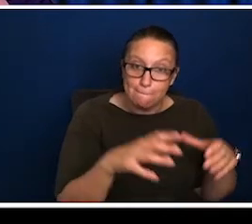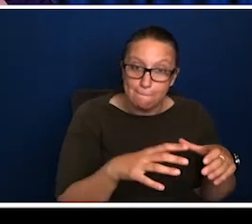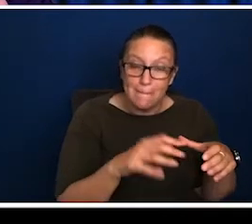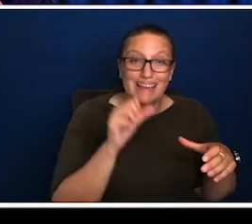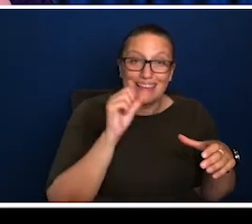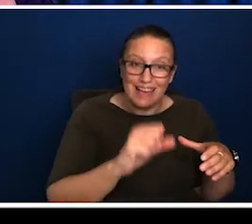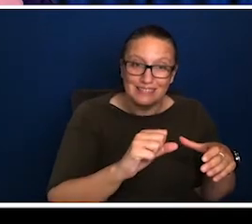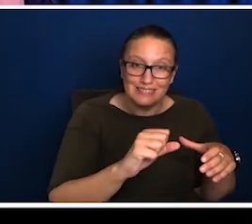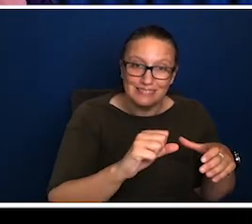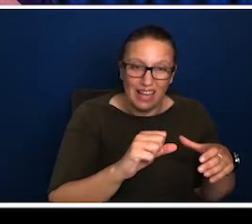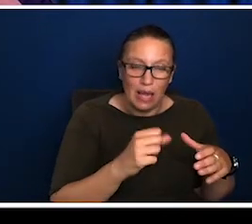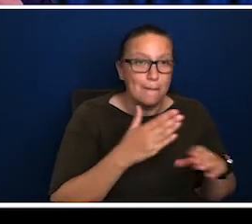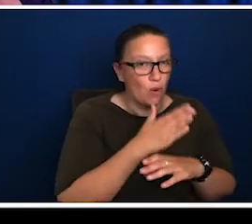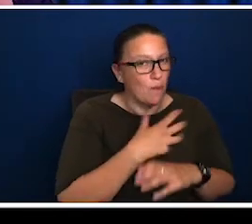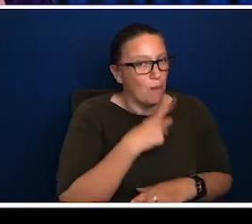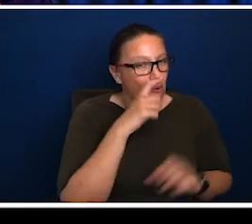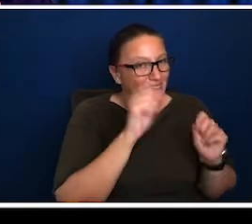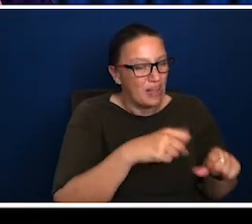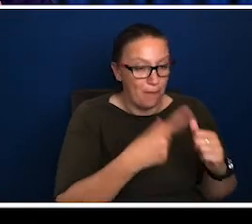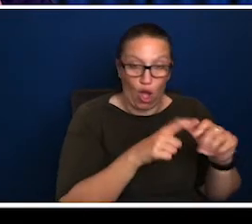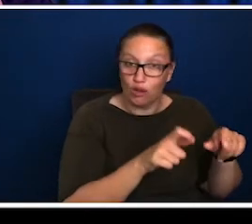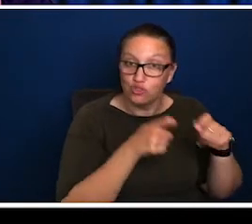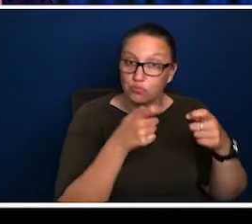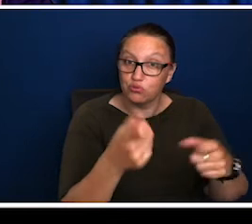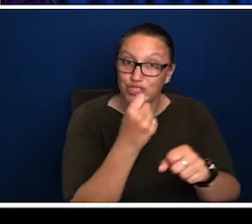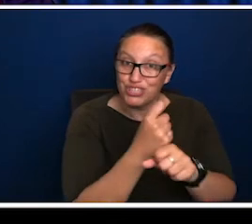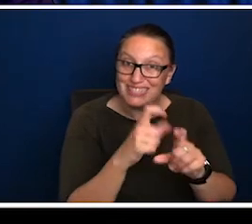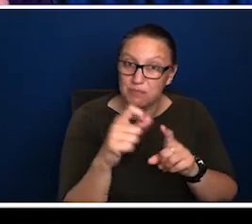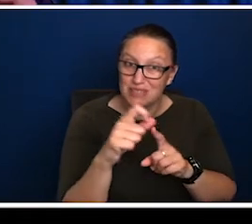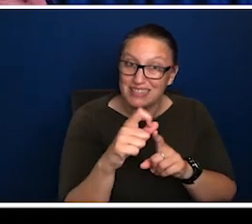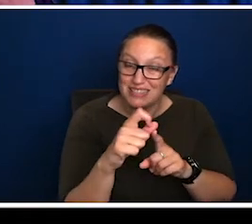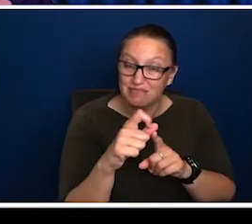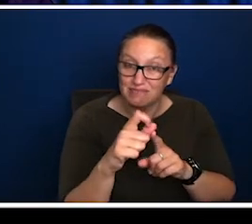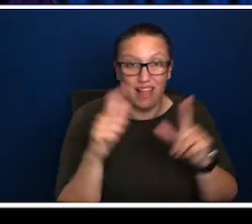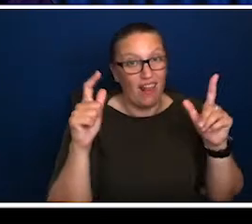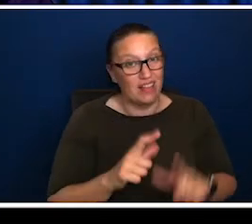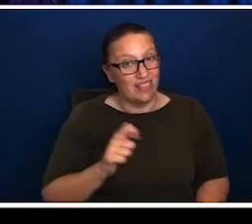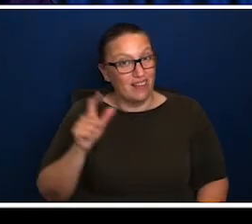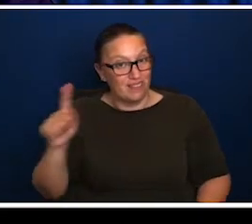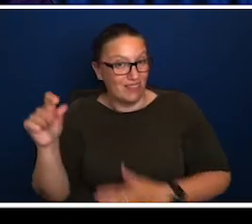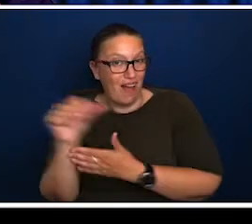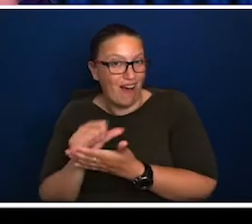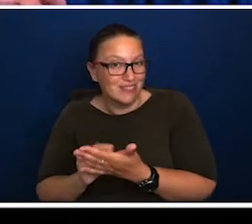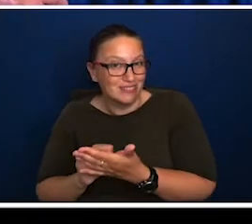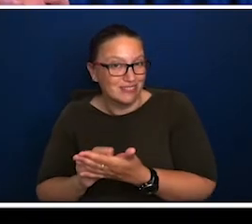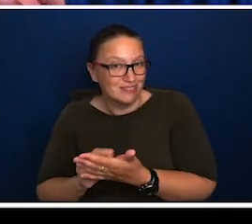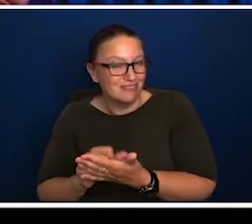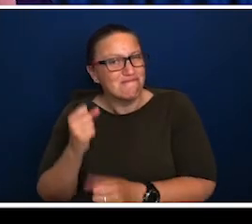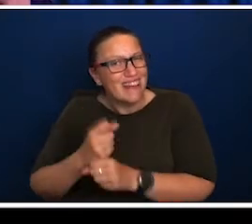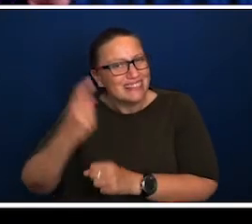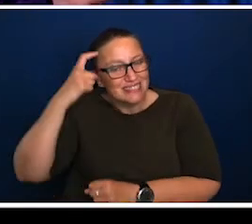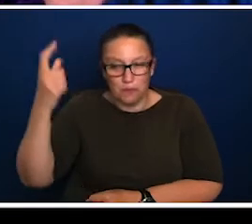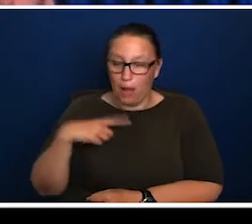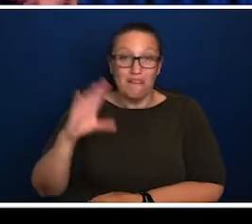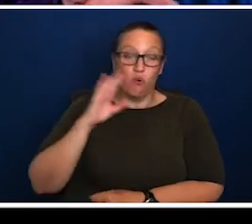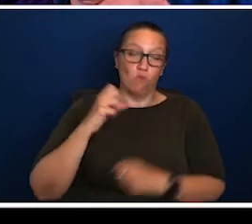people, a couple of hundred thousand more, but it's, um, it's, it, in terms of its contribution to GDP, it's smaller. Now that makes intuitive sense, of